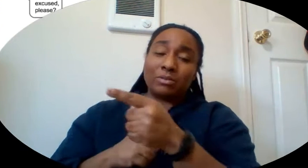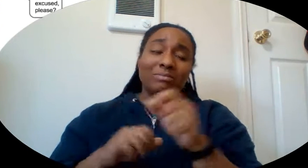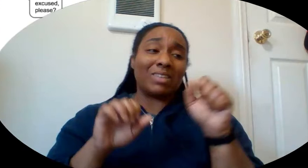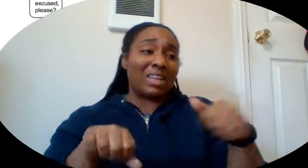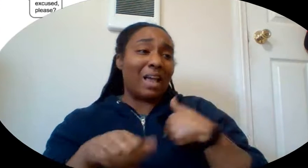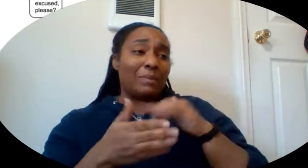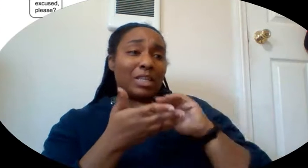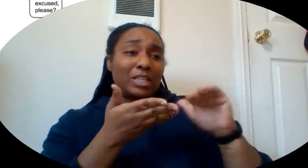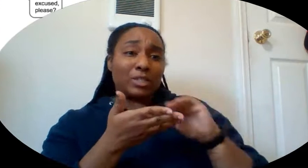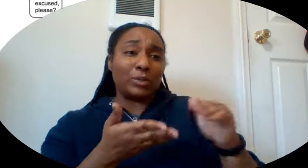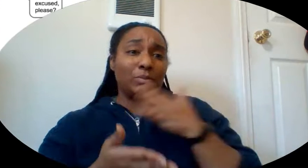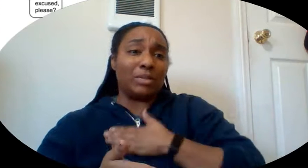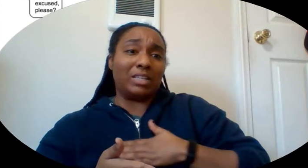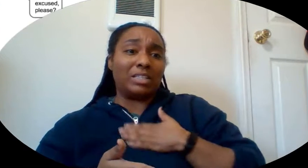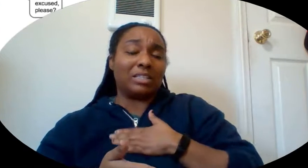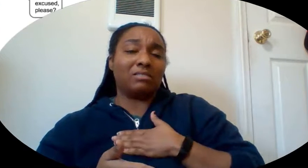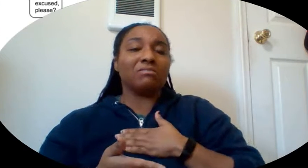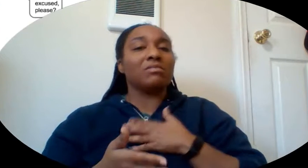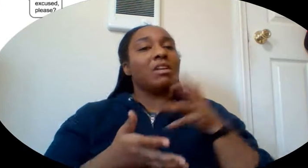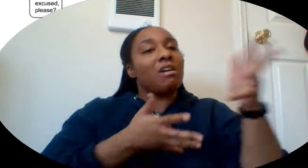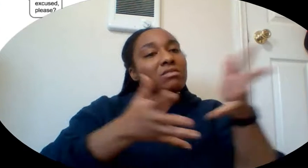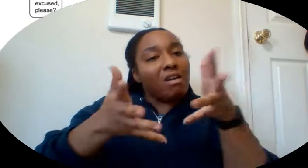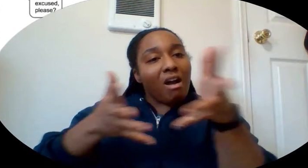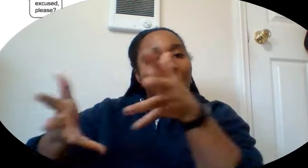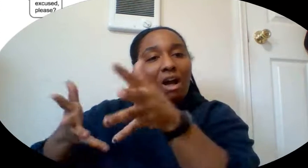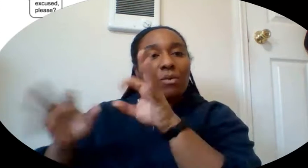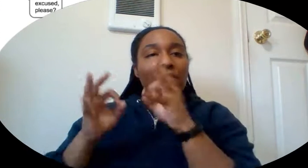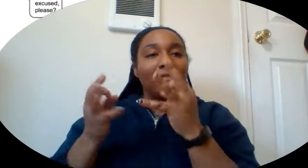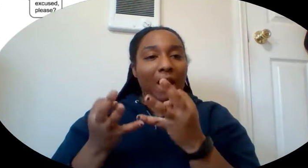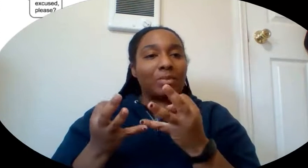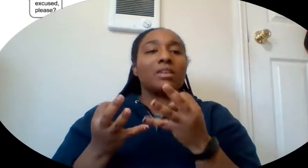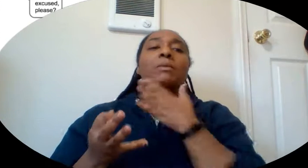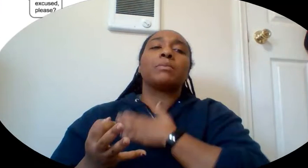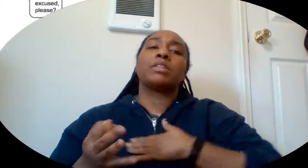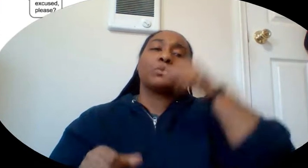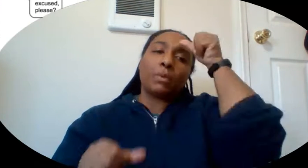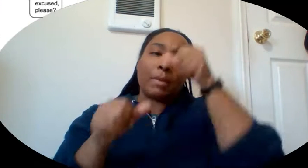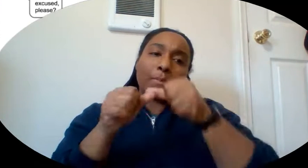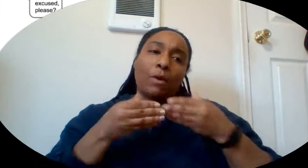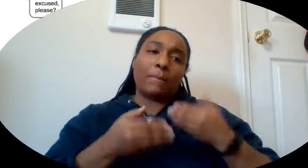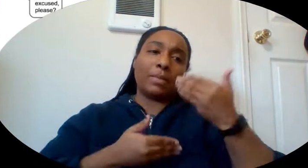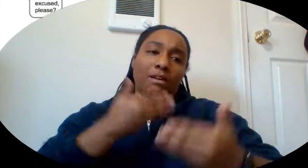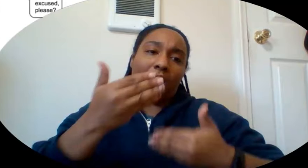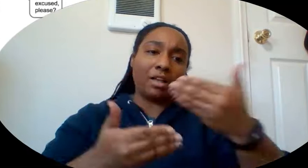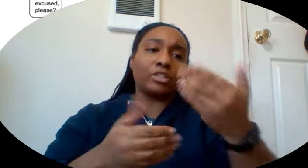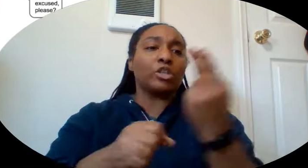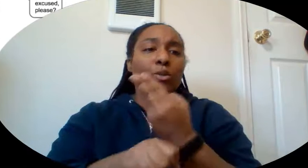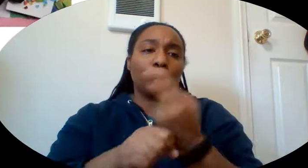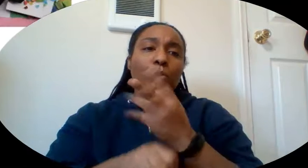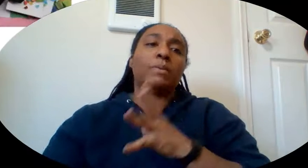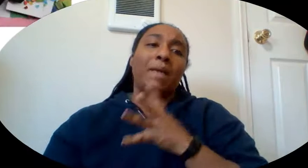please? When you talk to your family members at home, please remember to be kind and always use your manners.